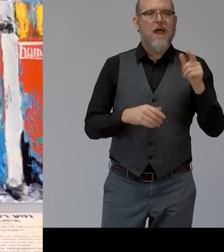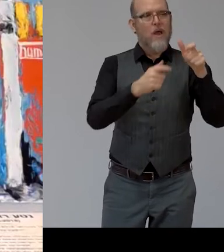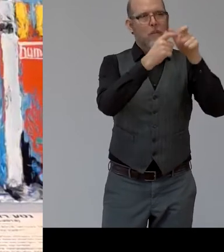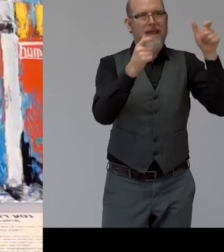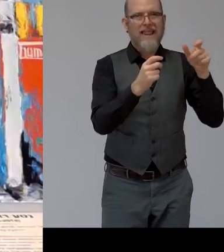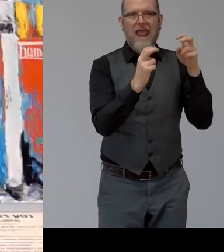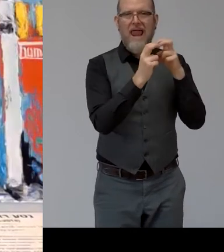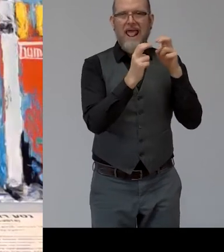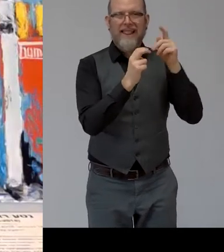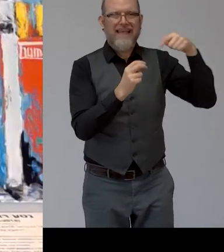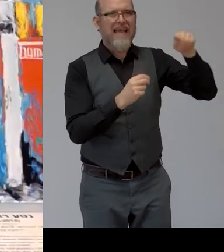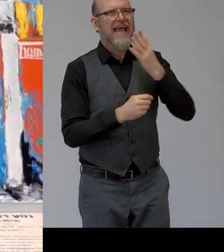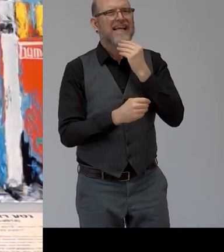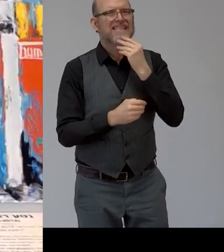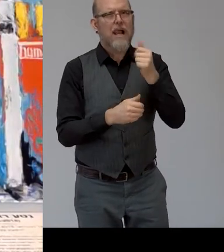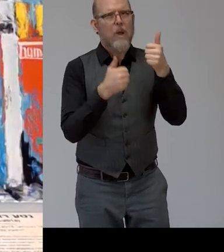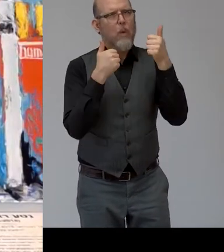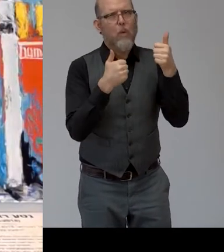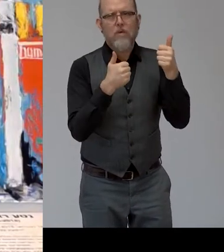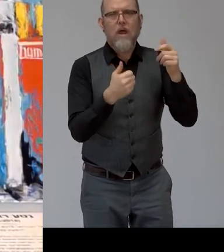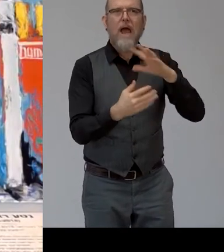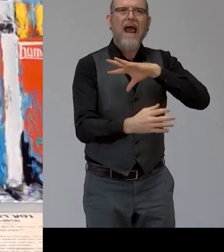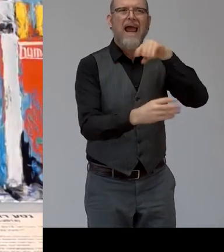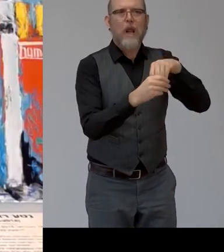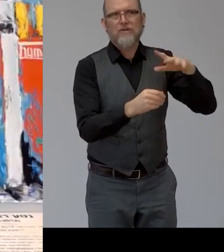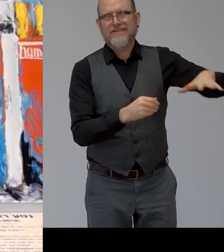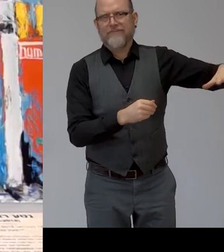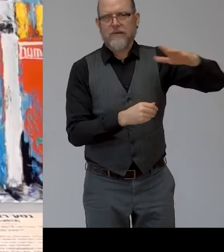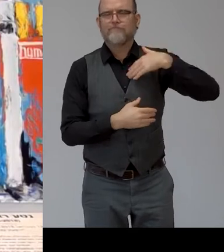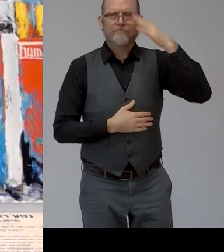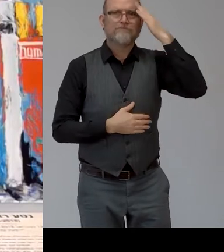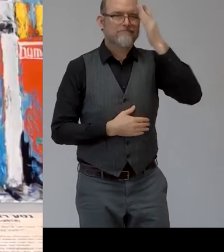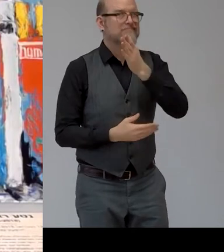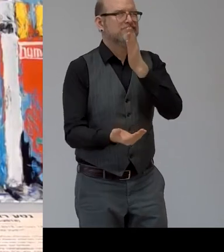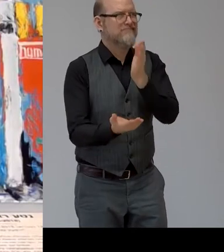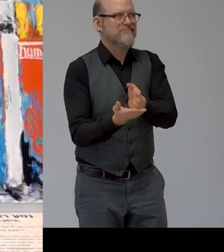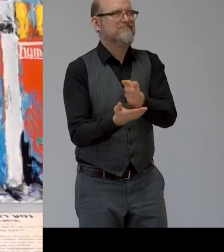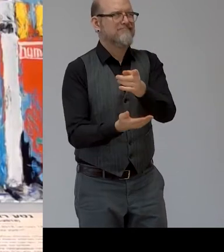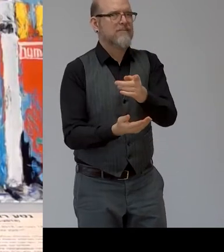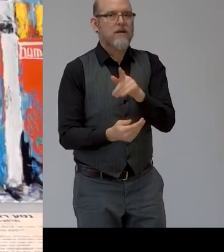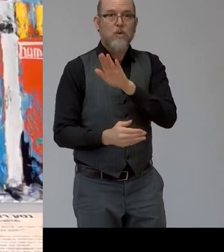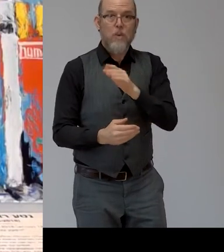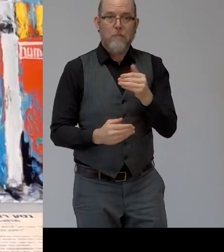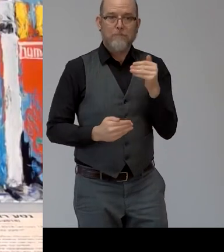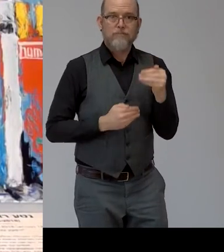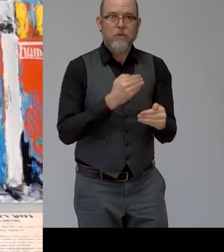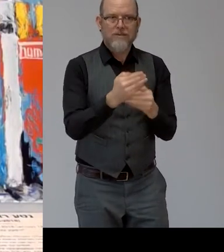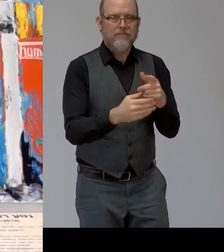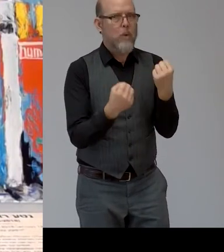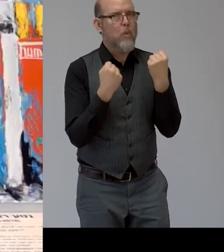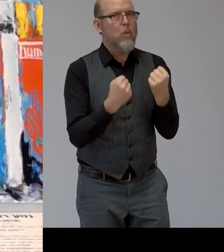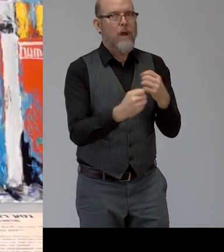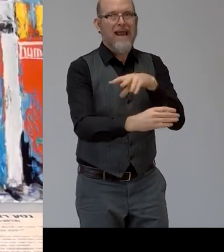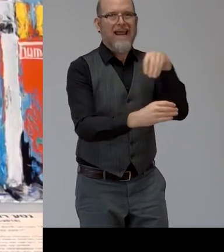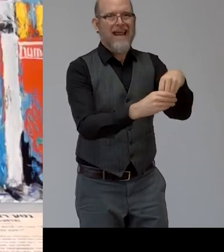inclusive uh employment methodology um but let's ask from a different angle because it's not your